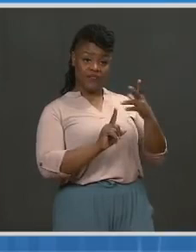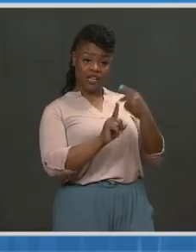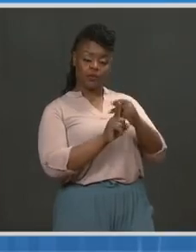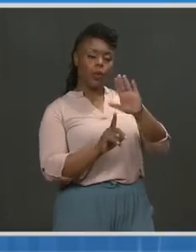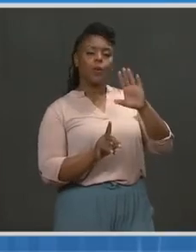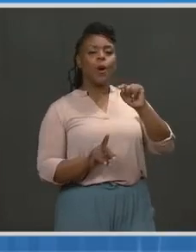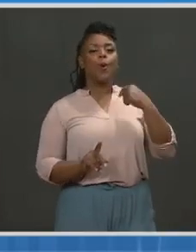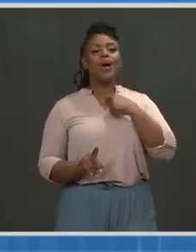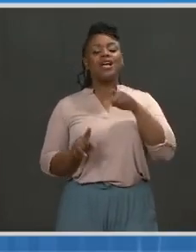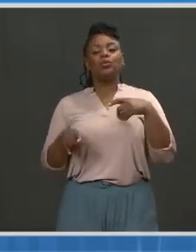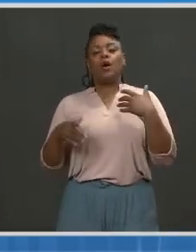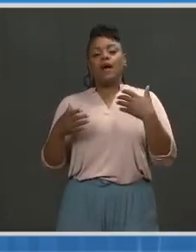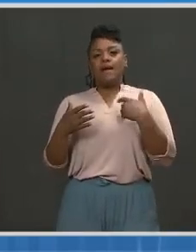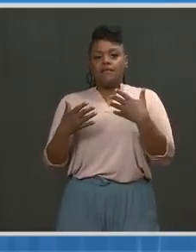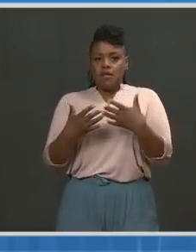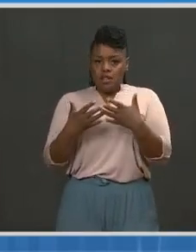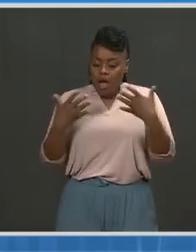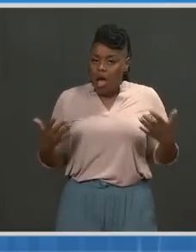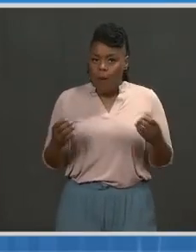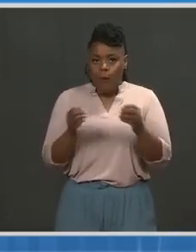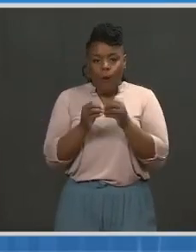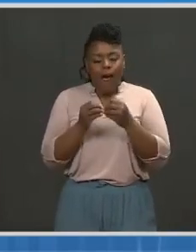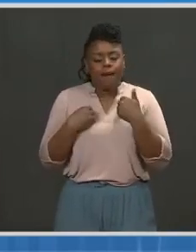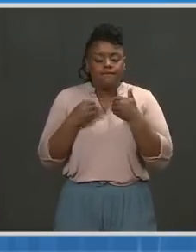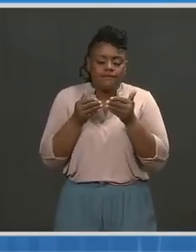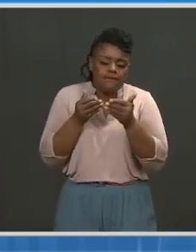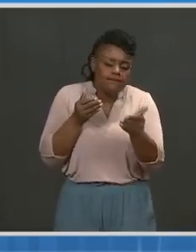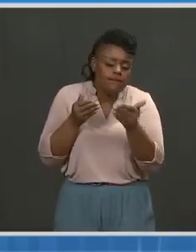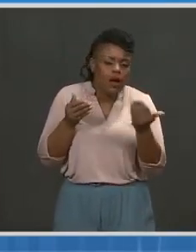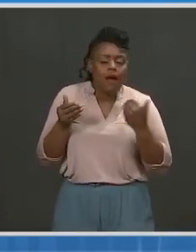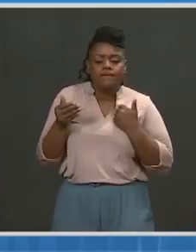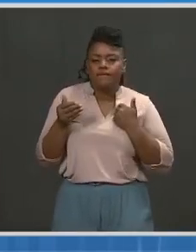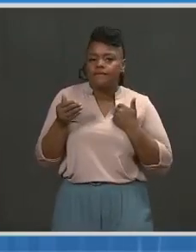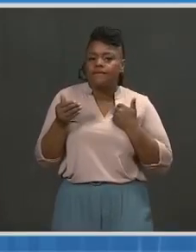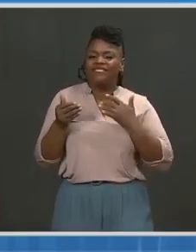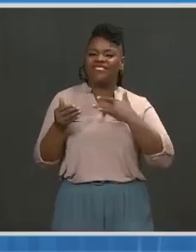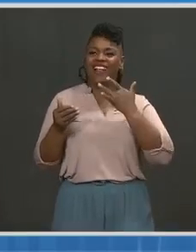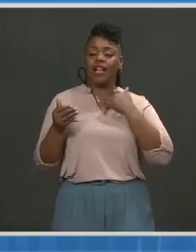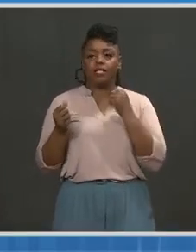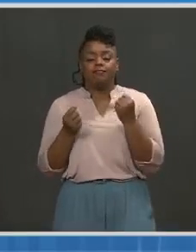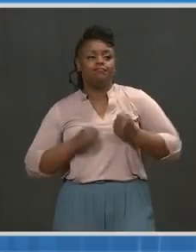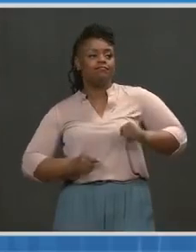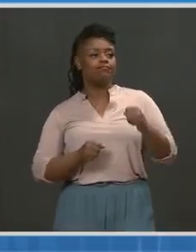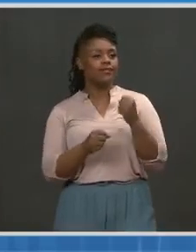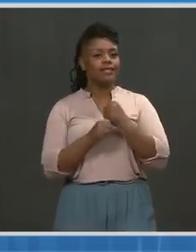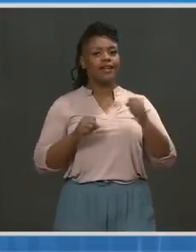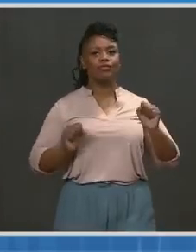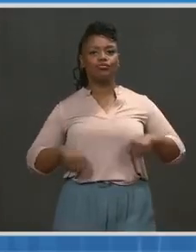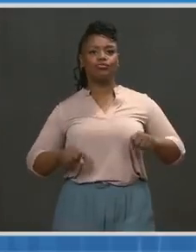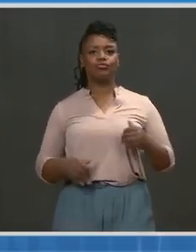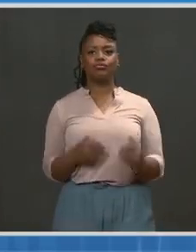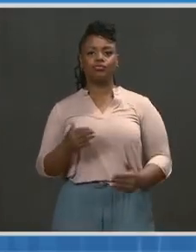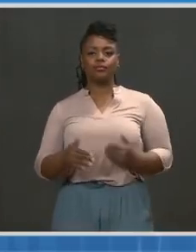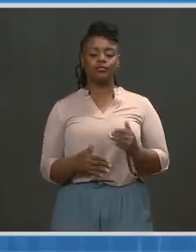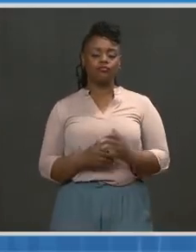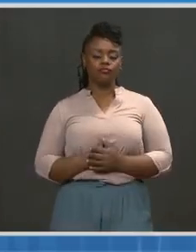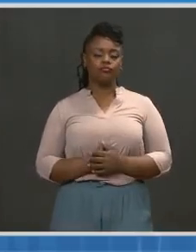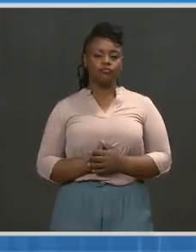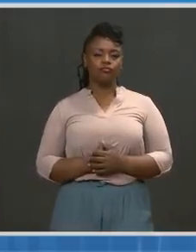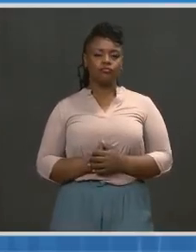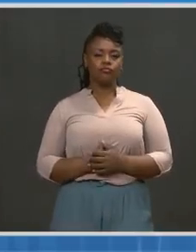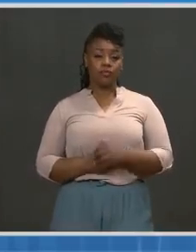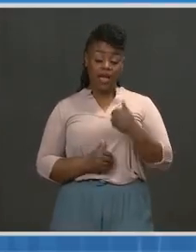than that to feel like we have adequate protection around this country. So the early data are really encouraging. And that's why